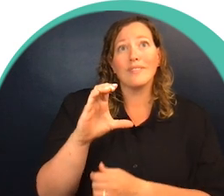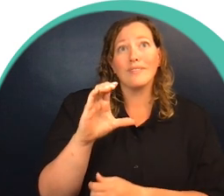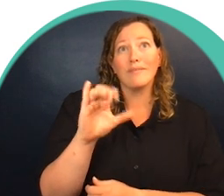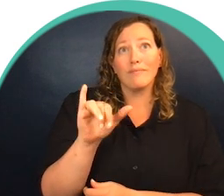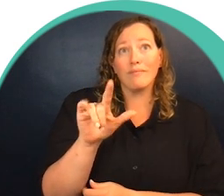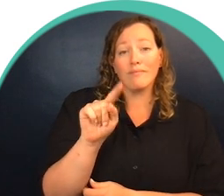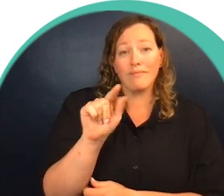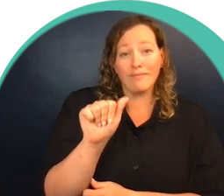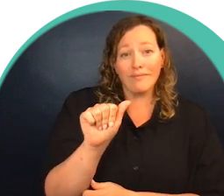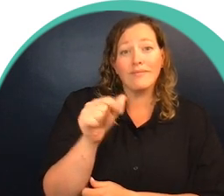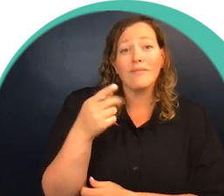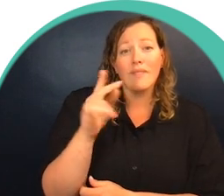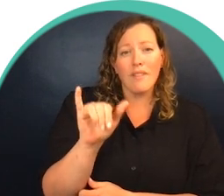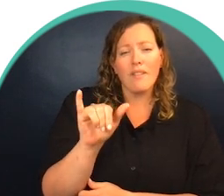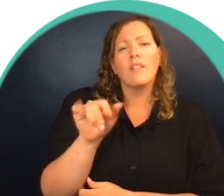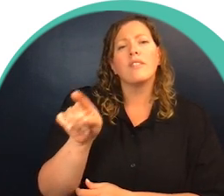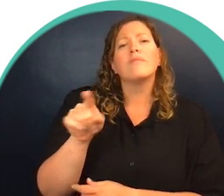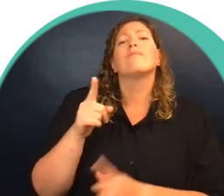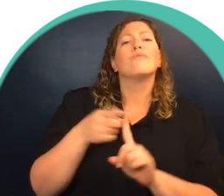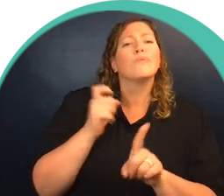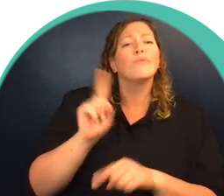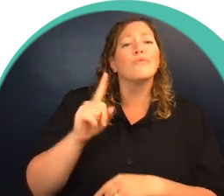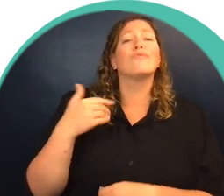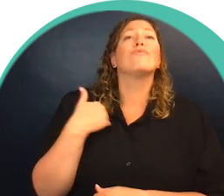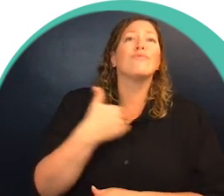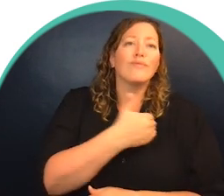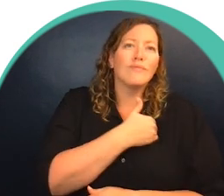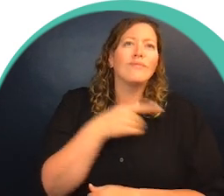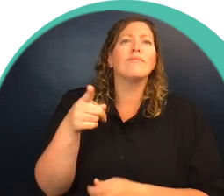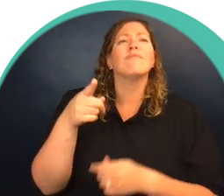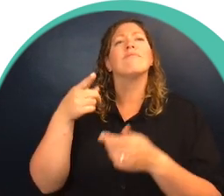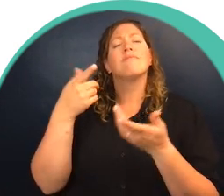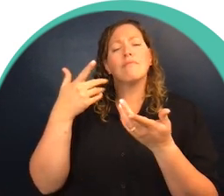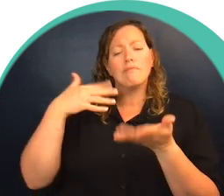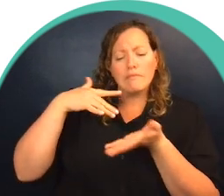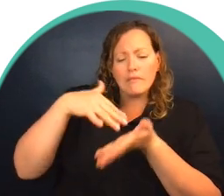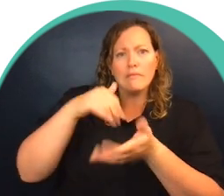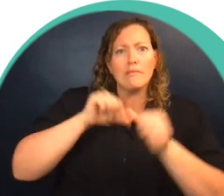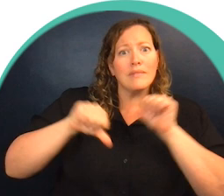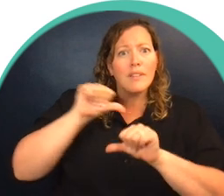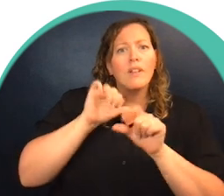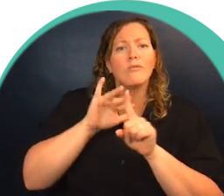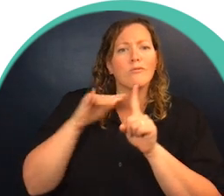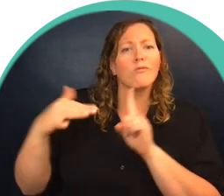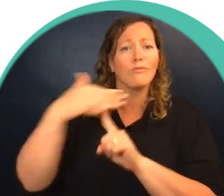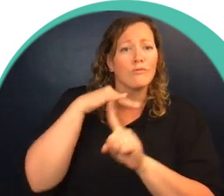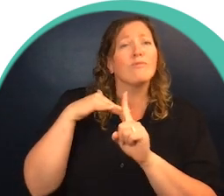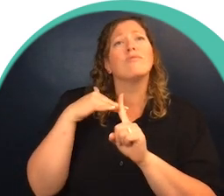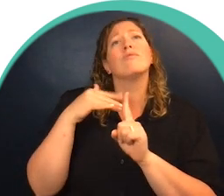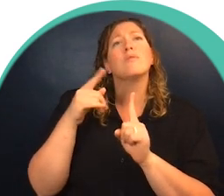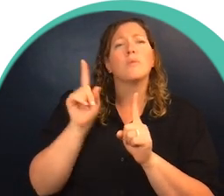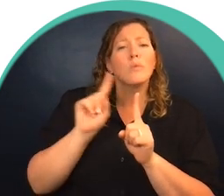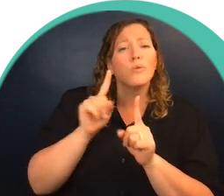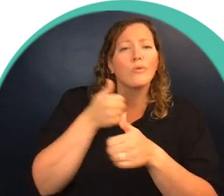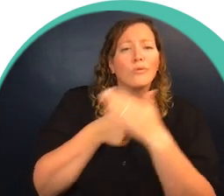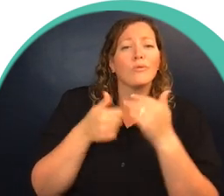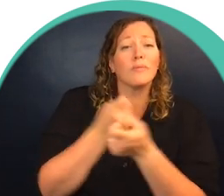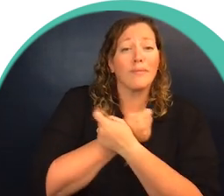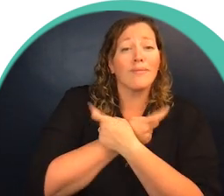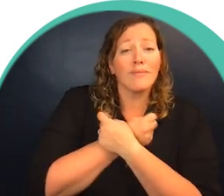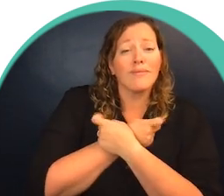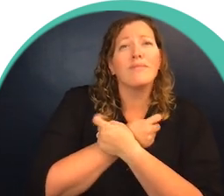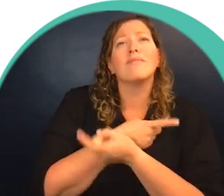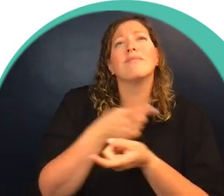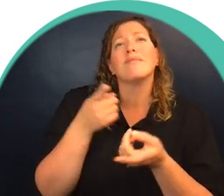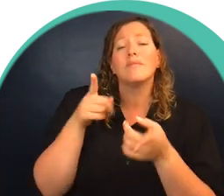Dr. Salita Guy is a Toronto-based ecologist, data scientist, and science communicator who studies bats. Think of her